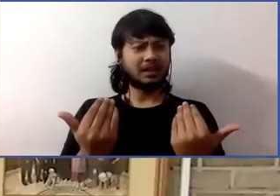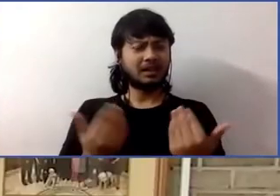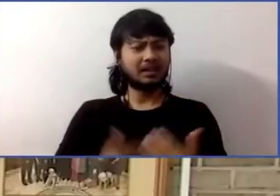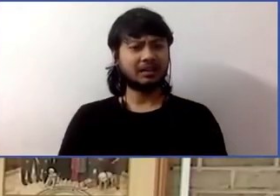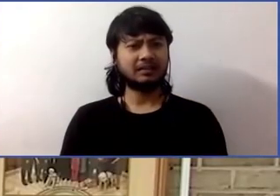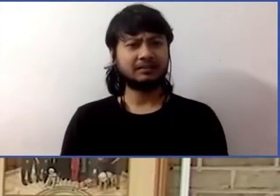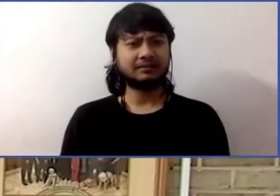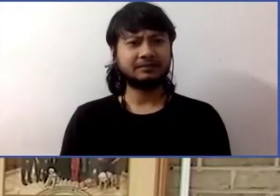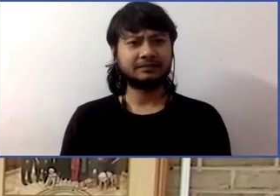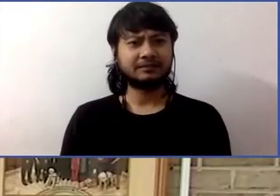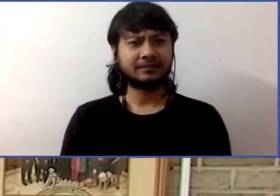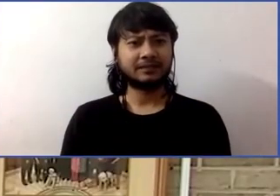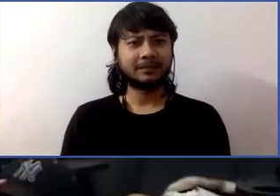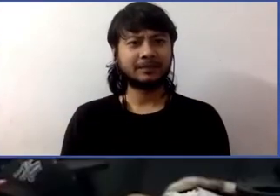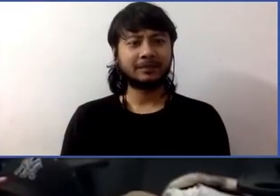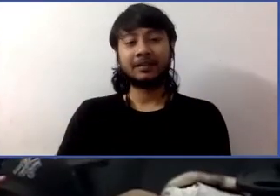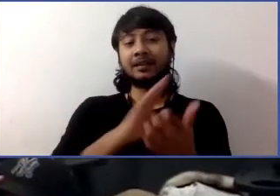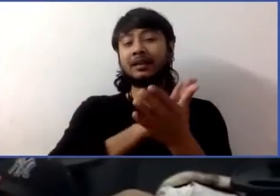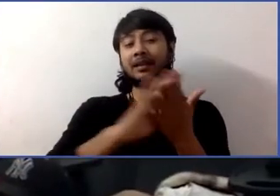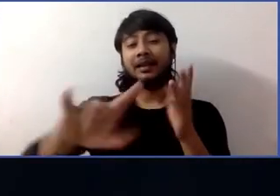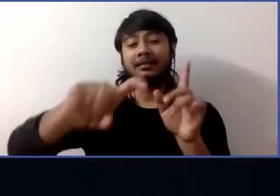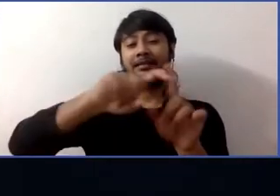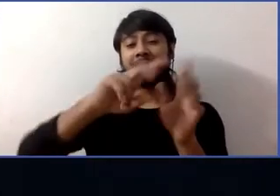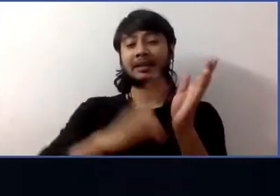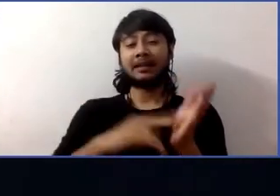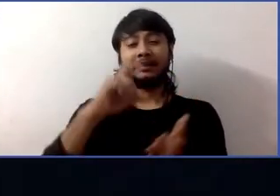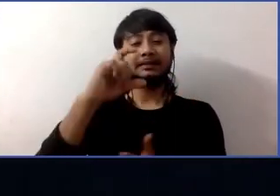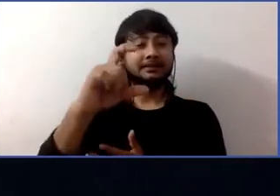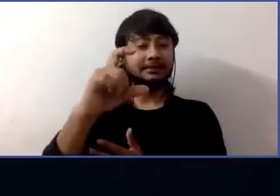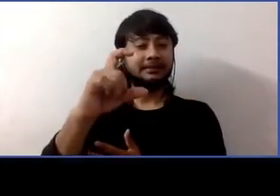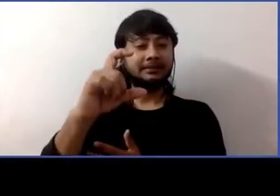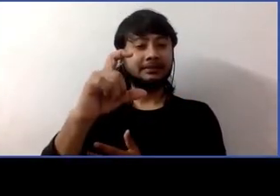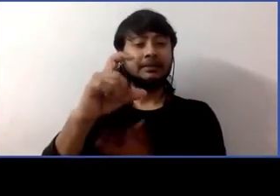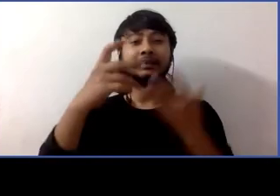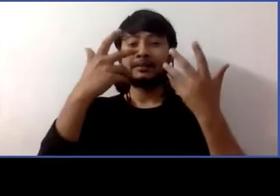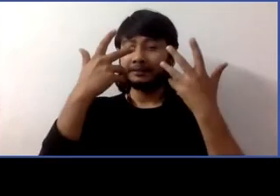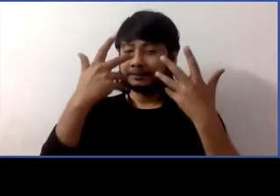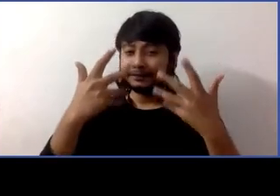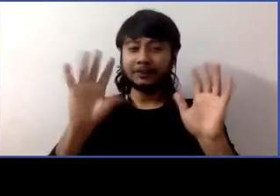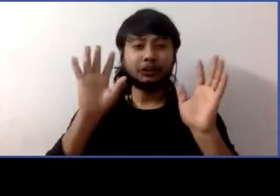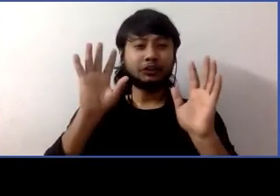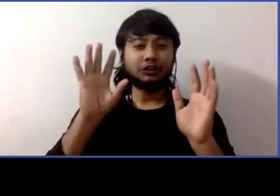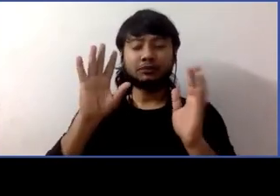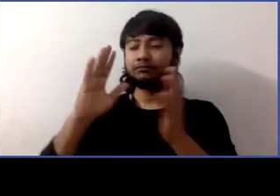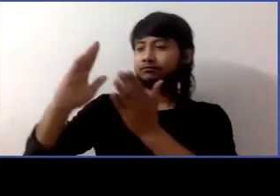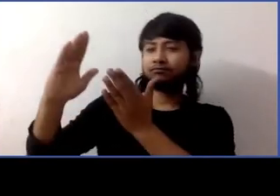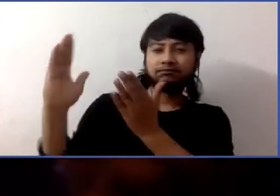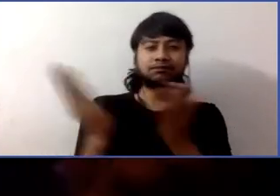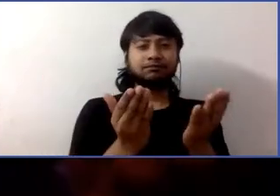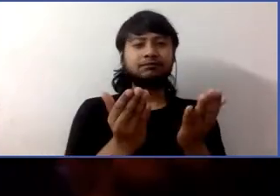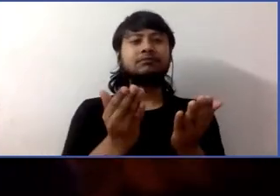The Helen Keller National Center says its goal this year is to provide accessibility for all.